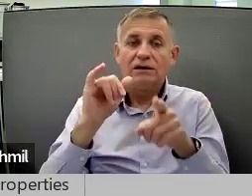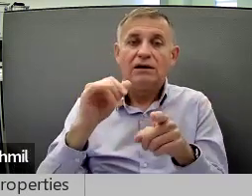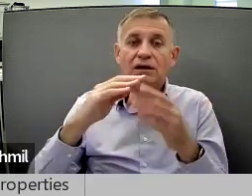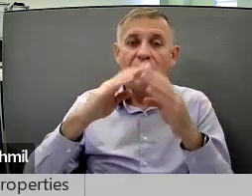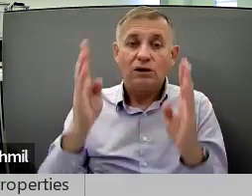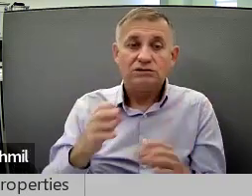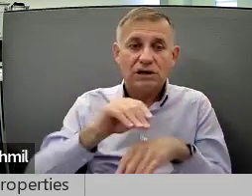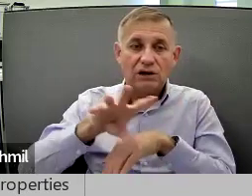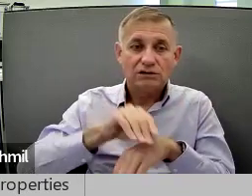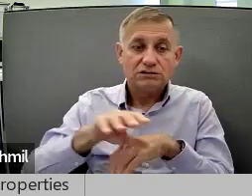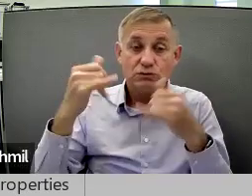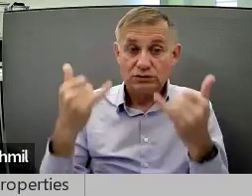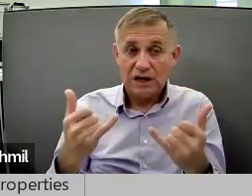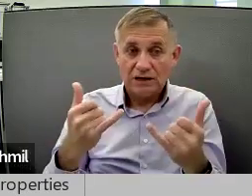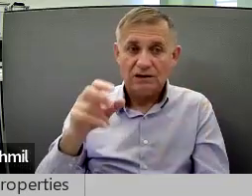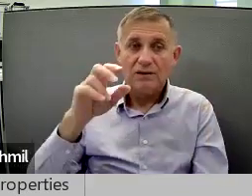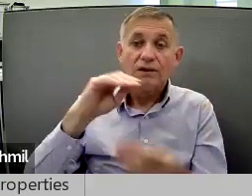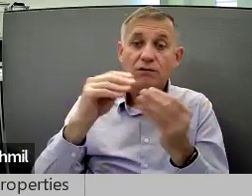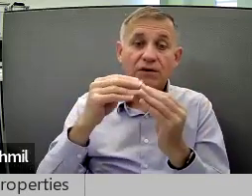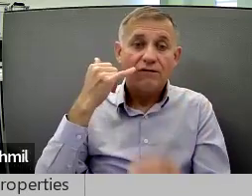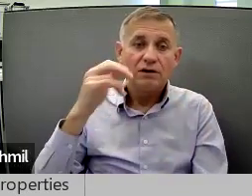Counselors today.